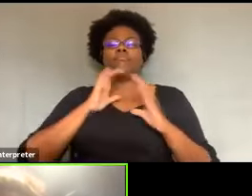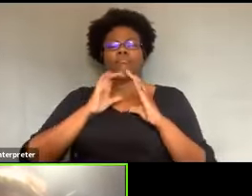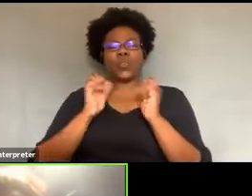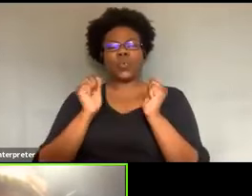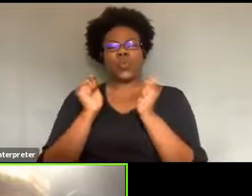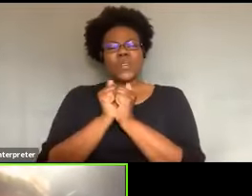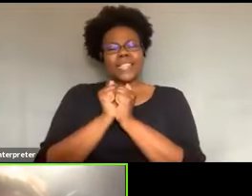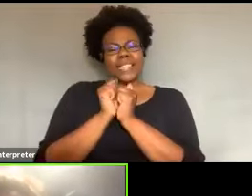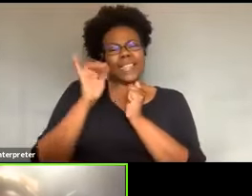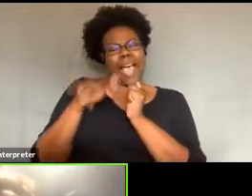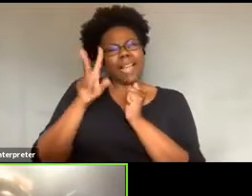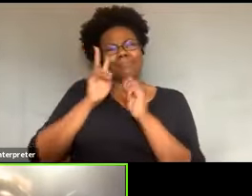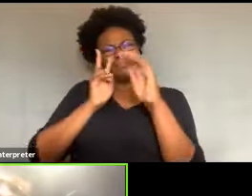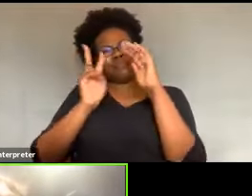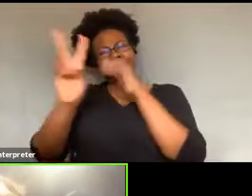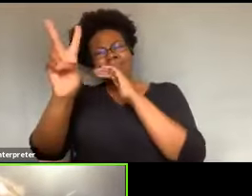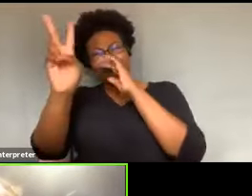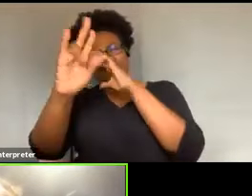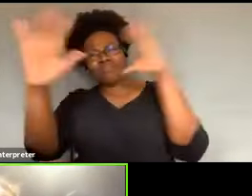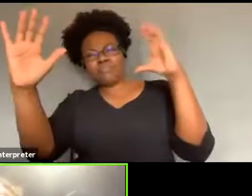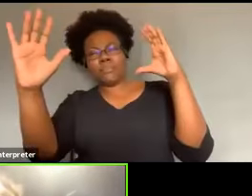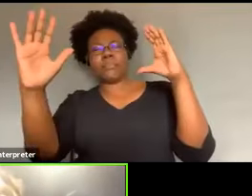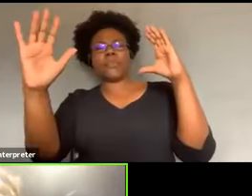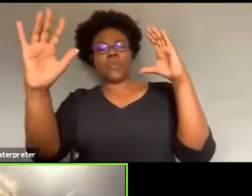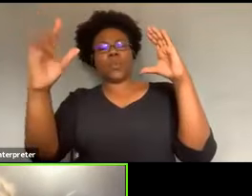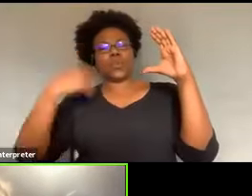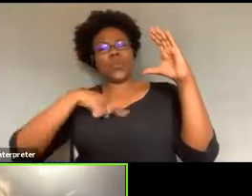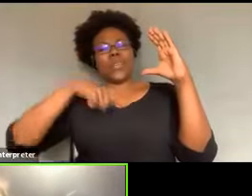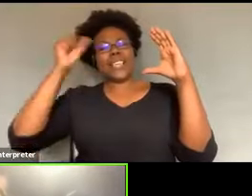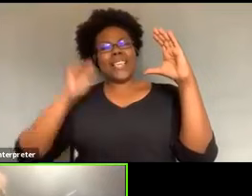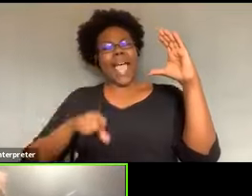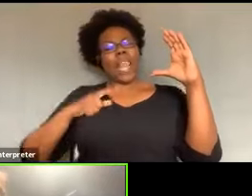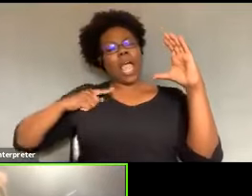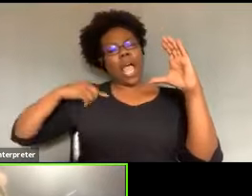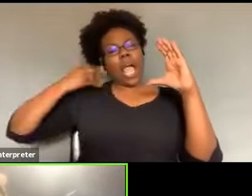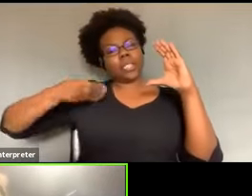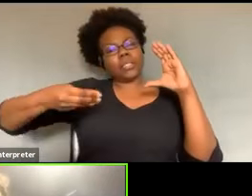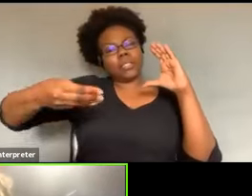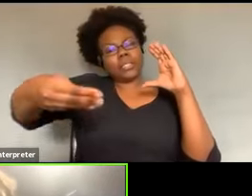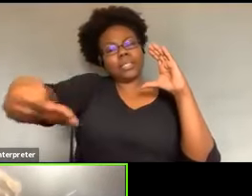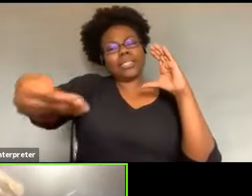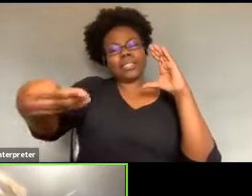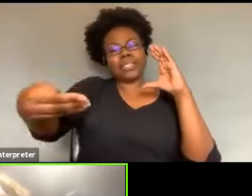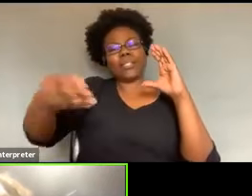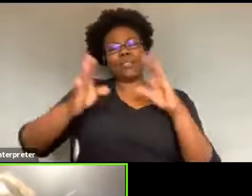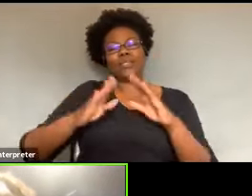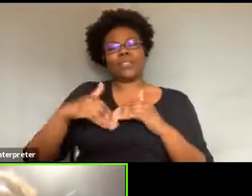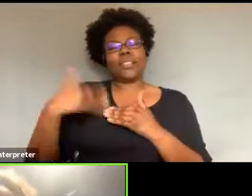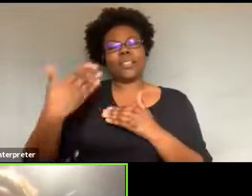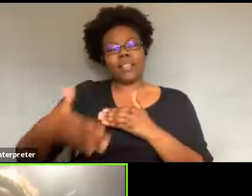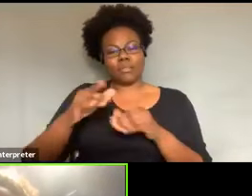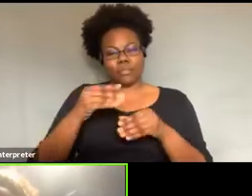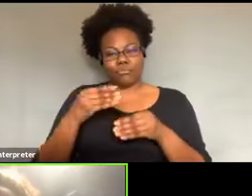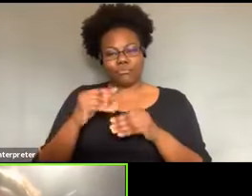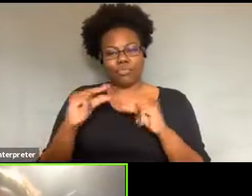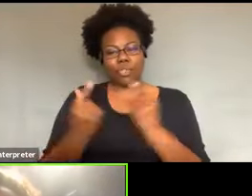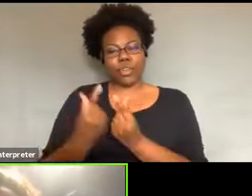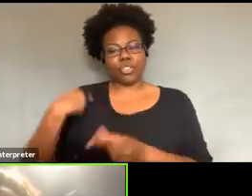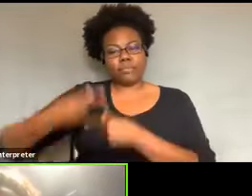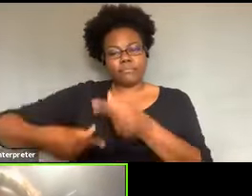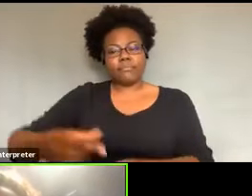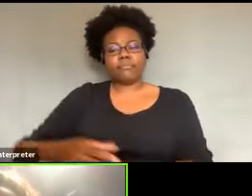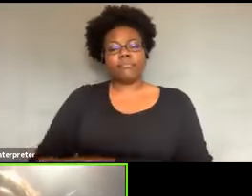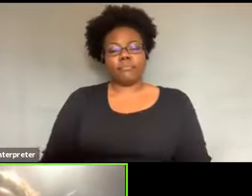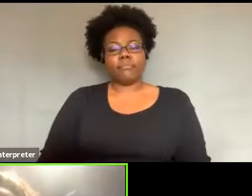insight into the future so that we can pass something down to the next generation as a weapon. I really